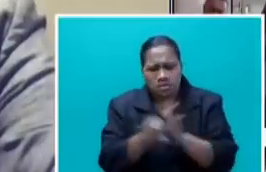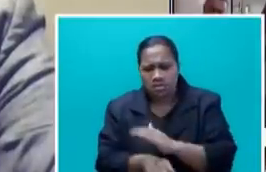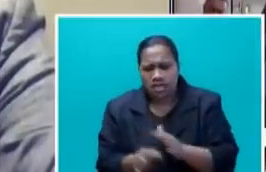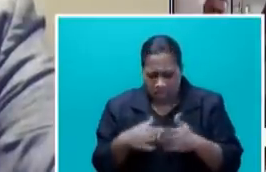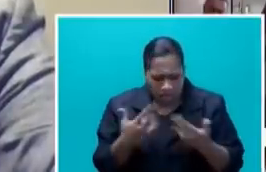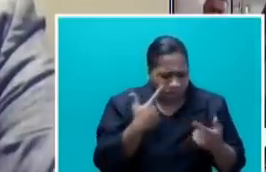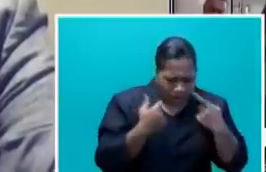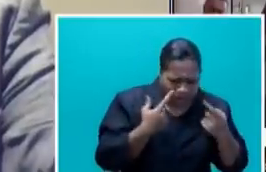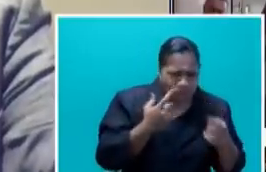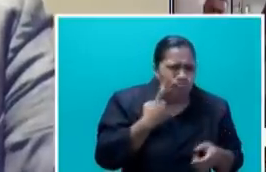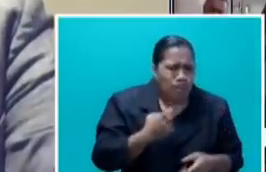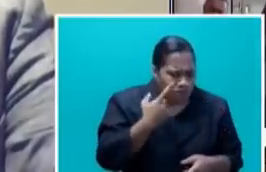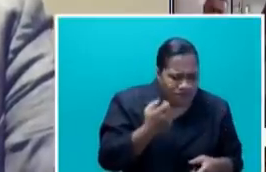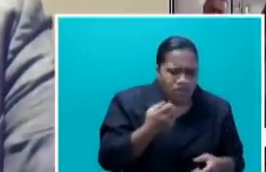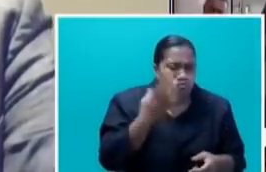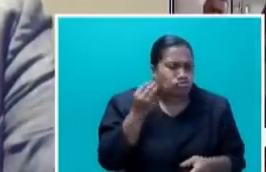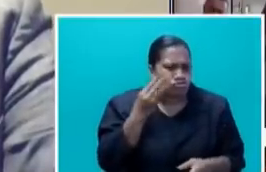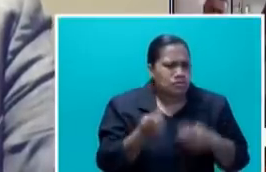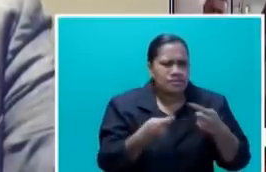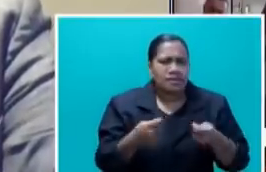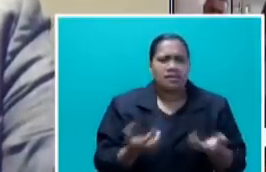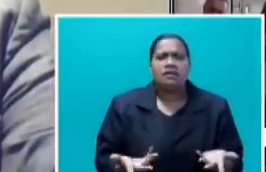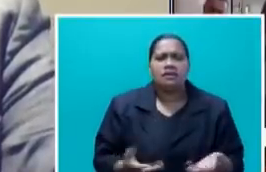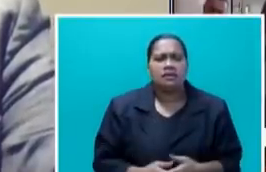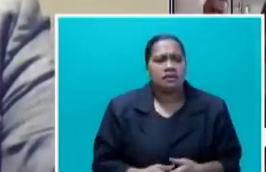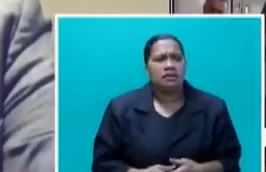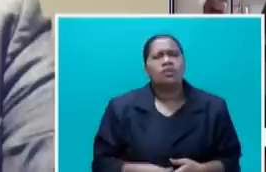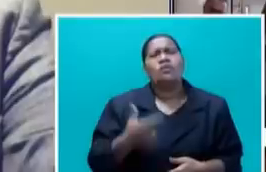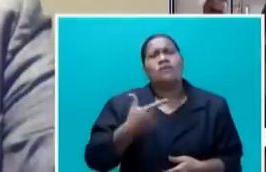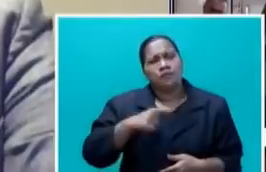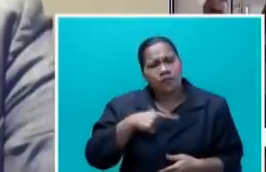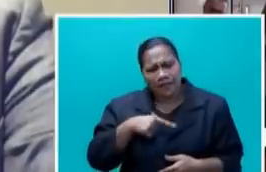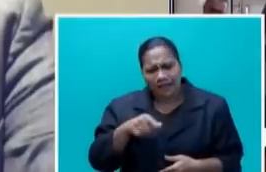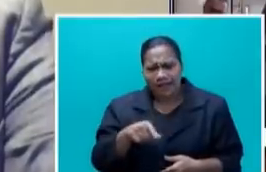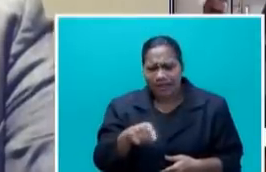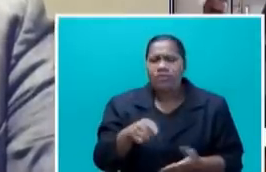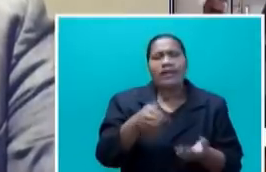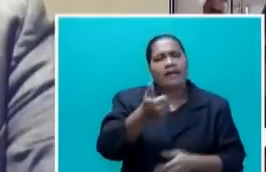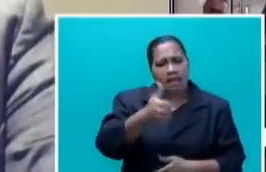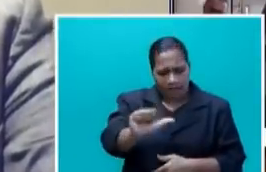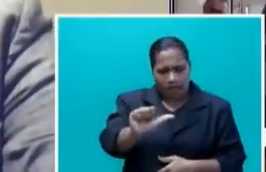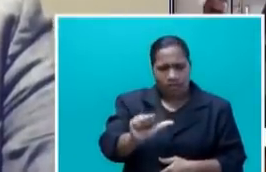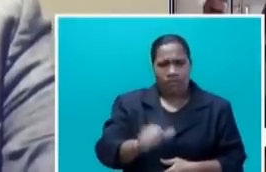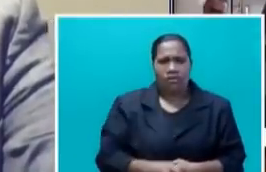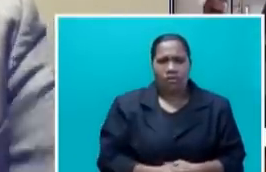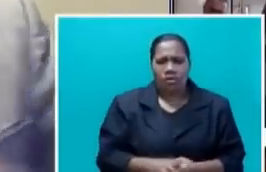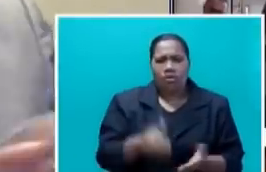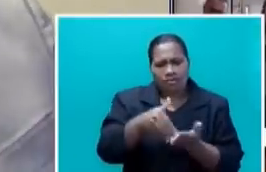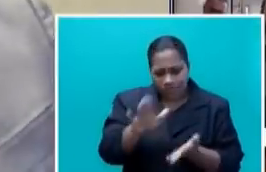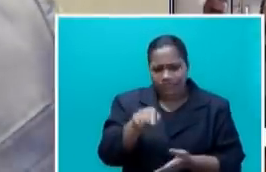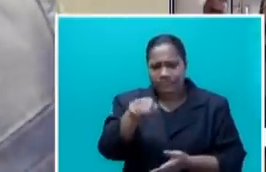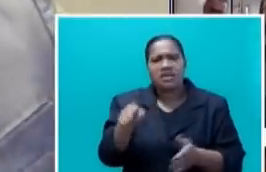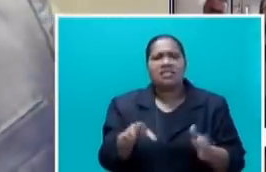market, why is he exacerbating their pain by allowing or endorsing this price hike? Thank you.